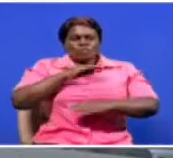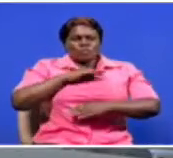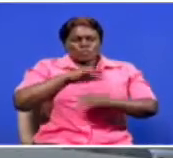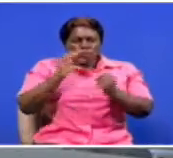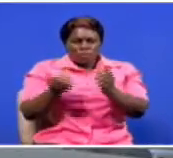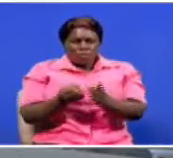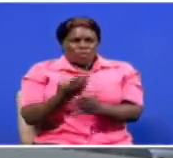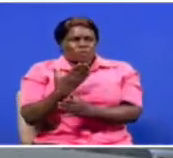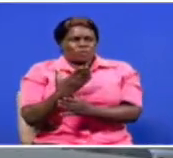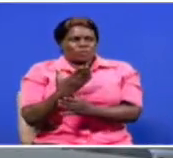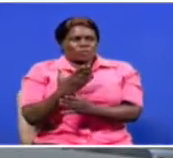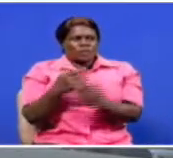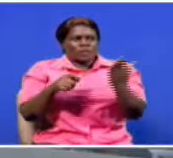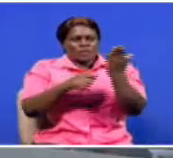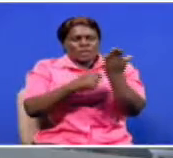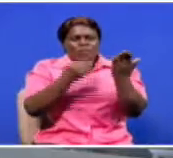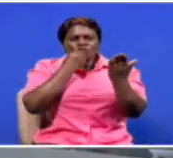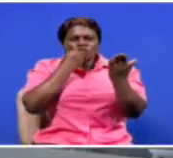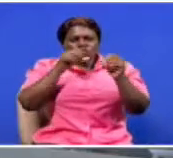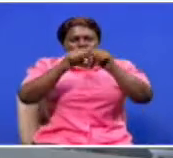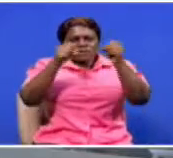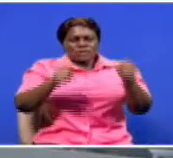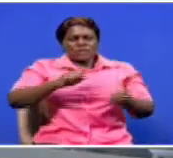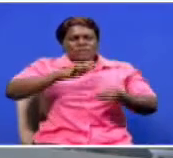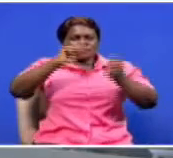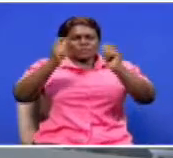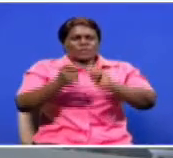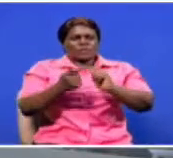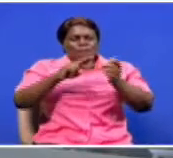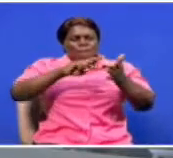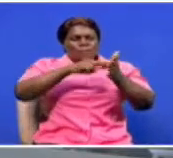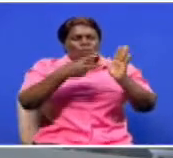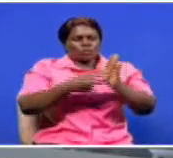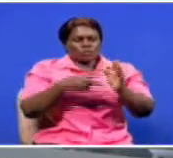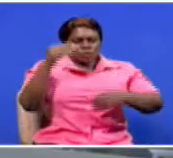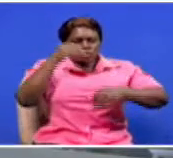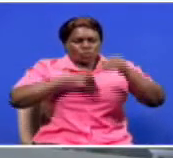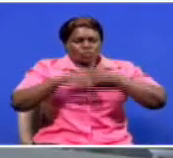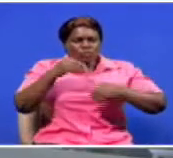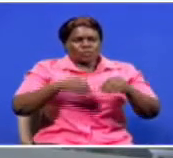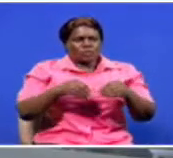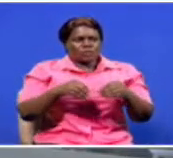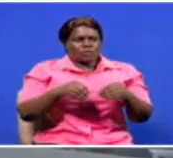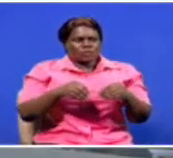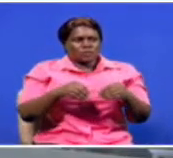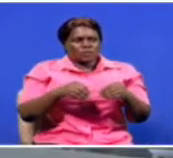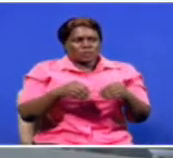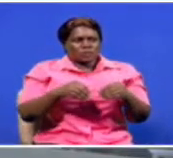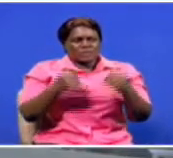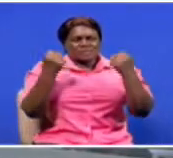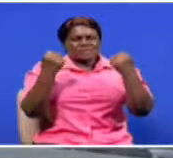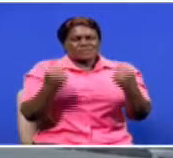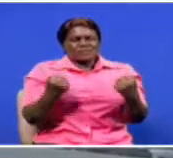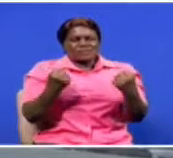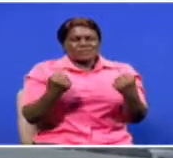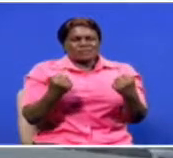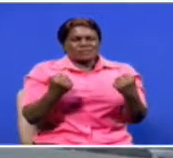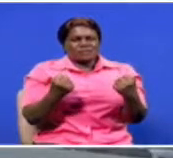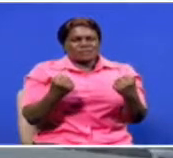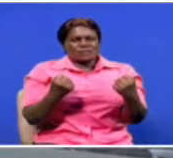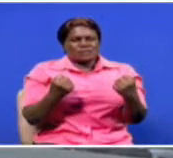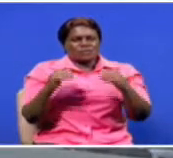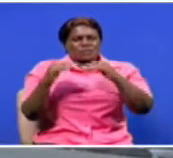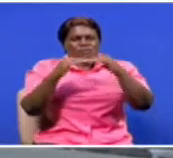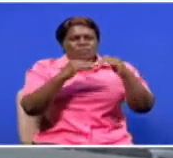been launched. Dubbed food systems transformation, the project will contribute to the strengthening of equitable,